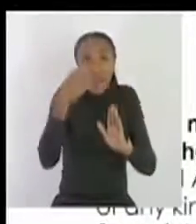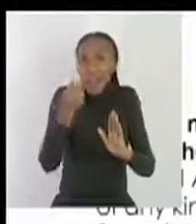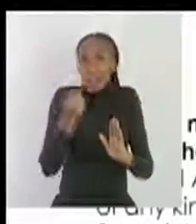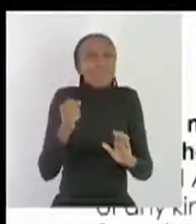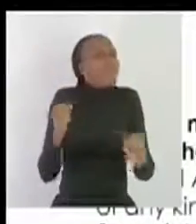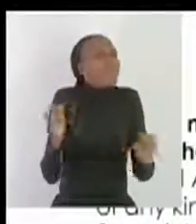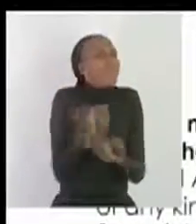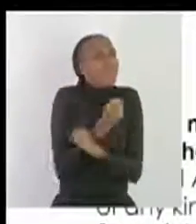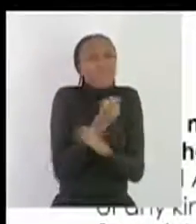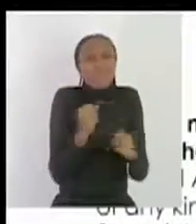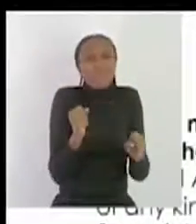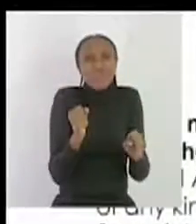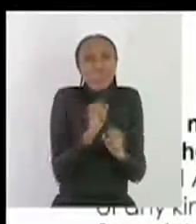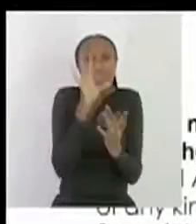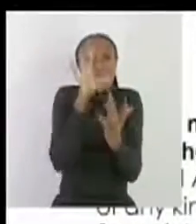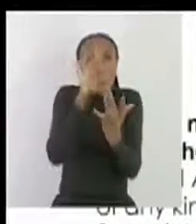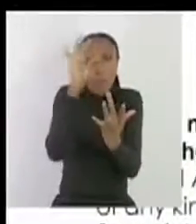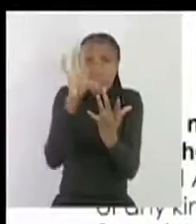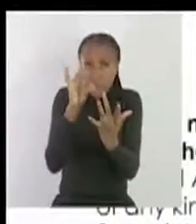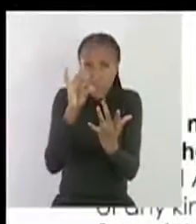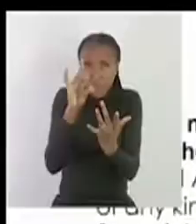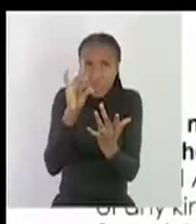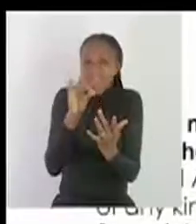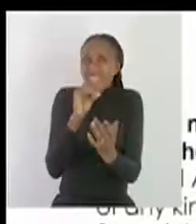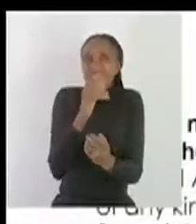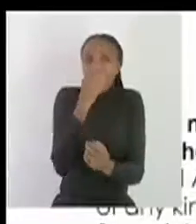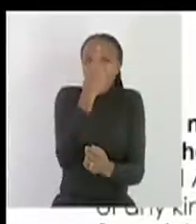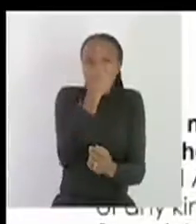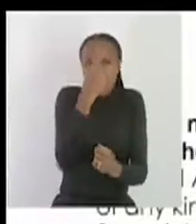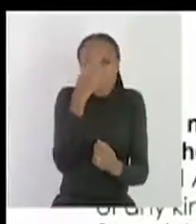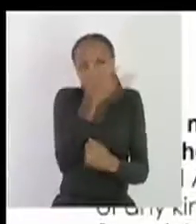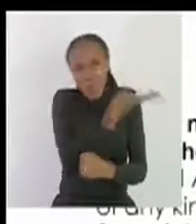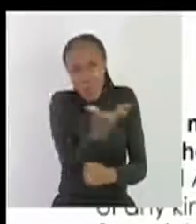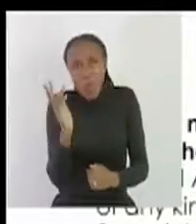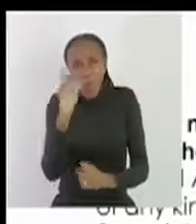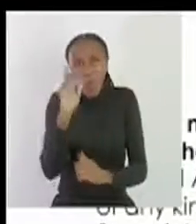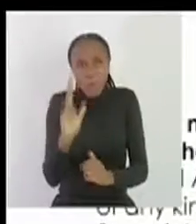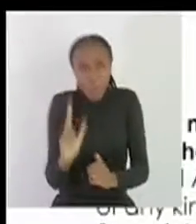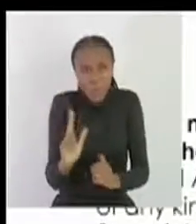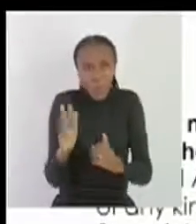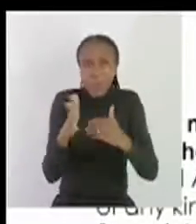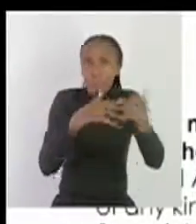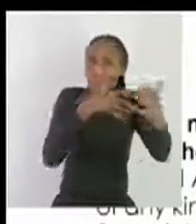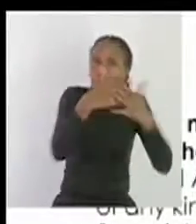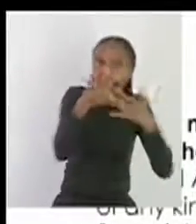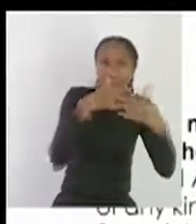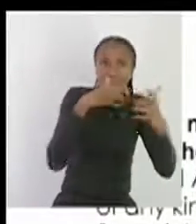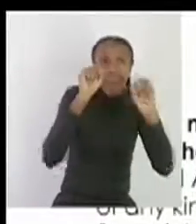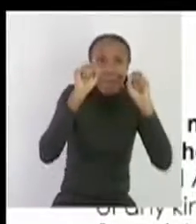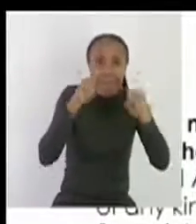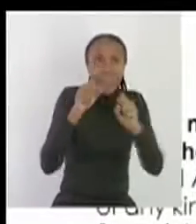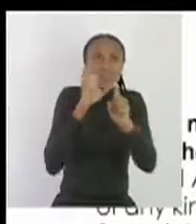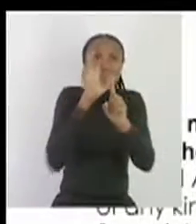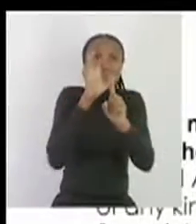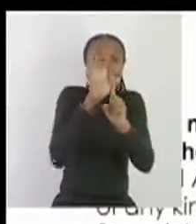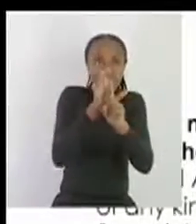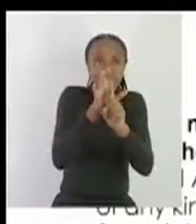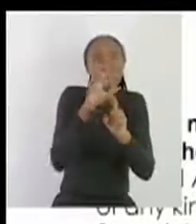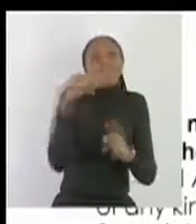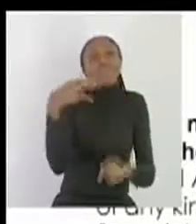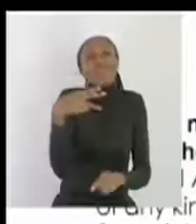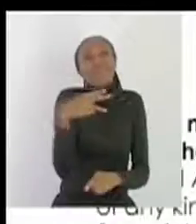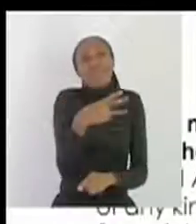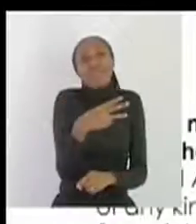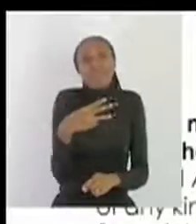say that you are who you're not uh HIV will not be able to infect you so be careful that it doesn't discriminate